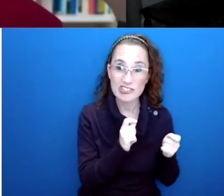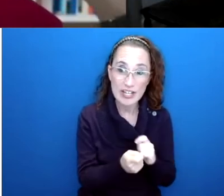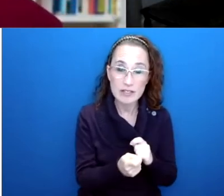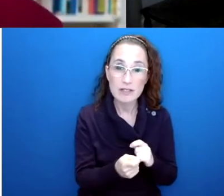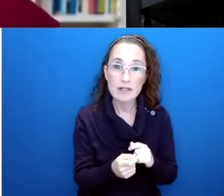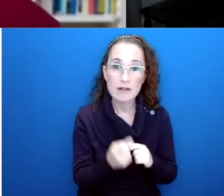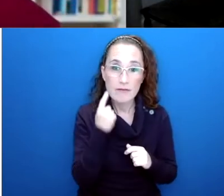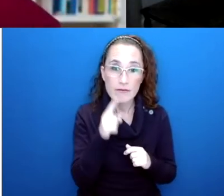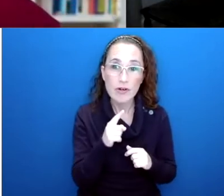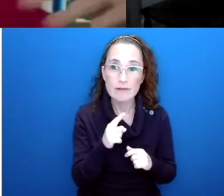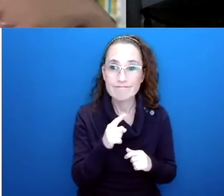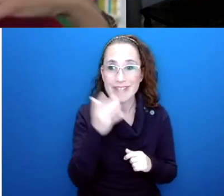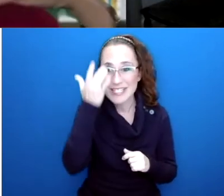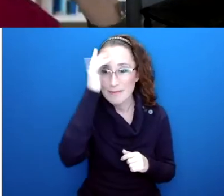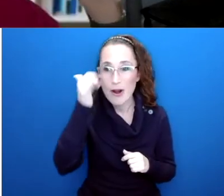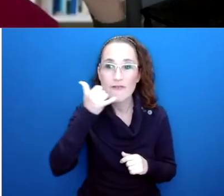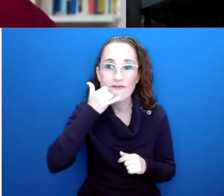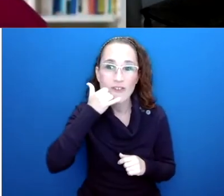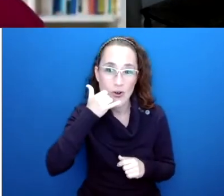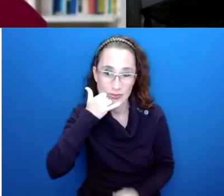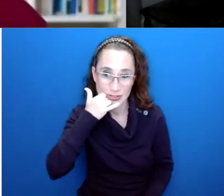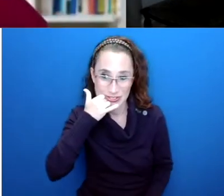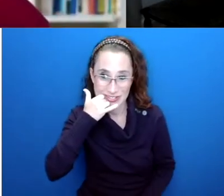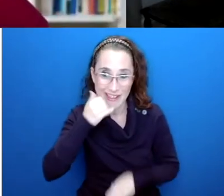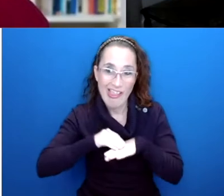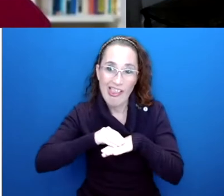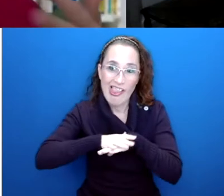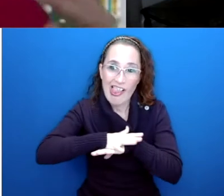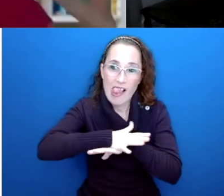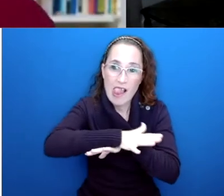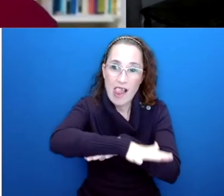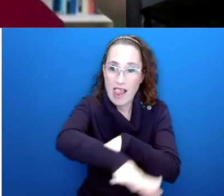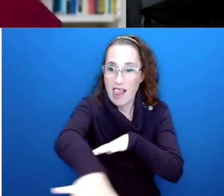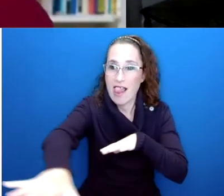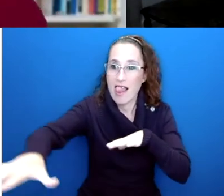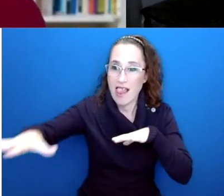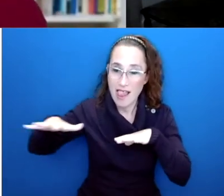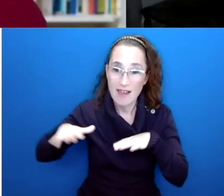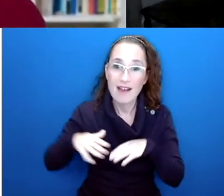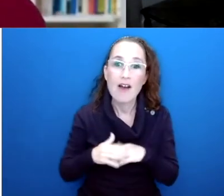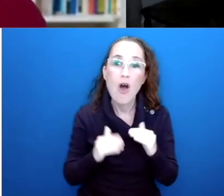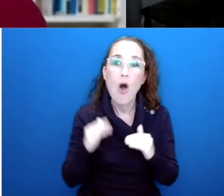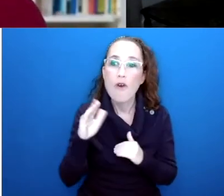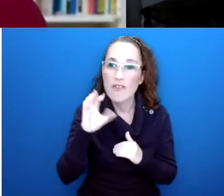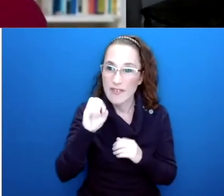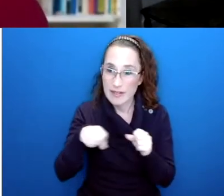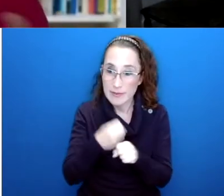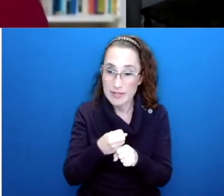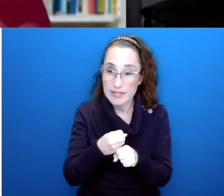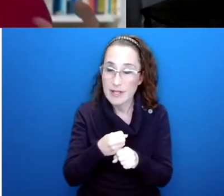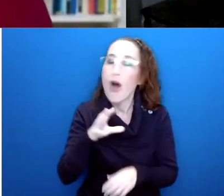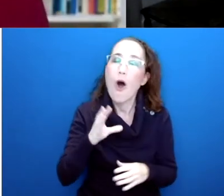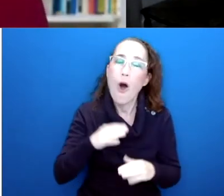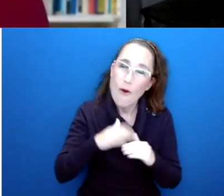of smartphones into the American market, that that's that's the point at which more than 50 percent of the people had smartphones